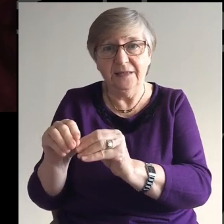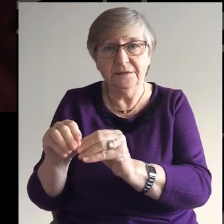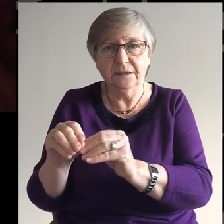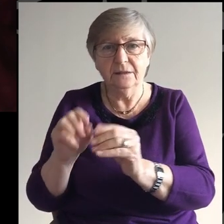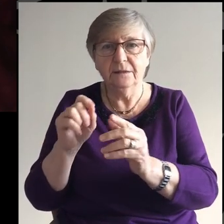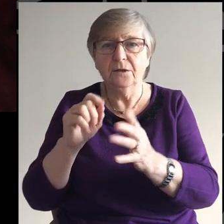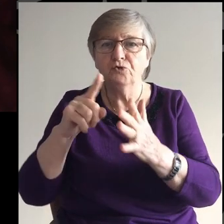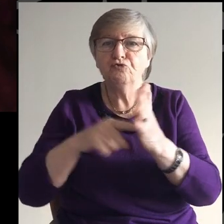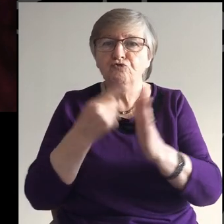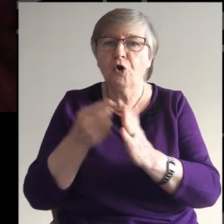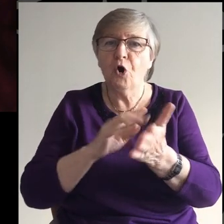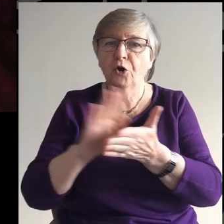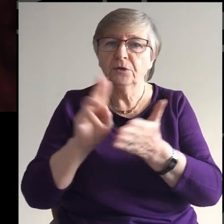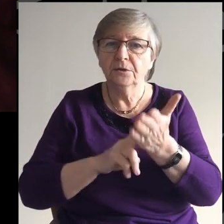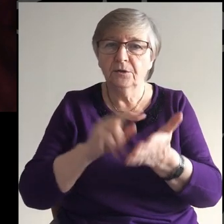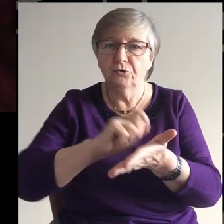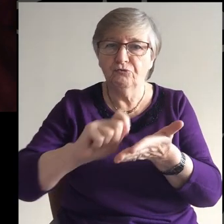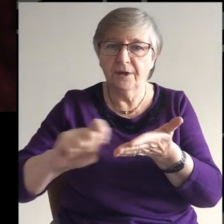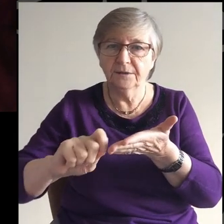John writes this.